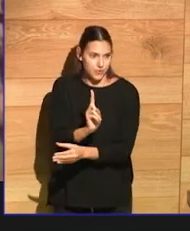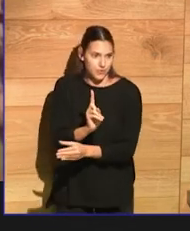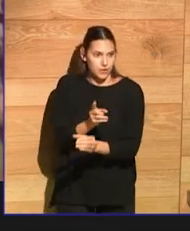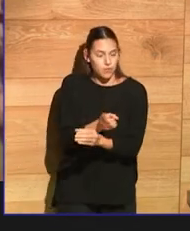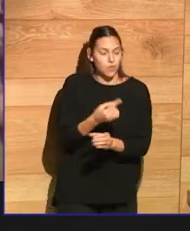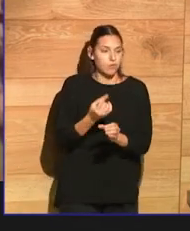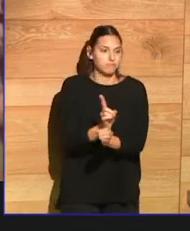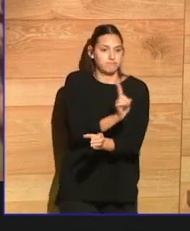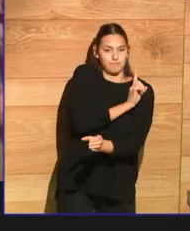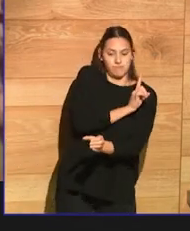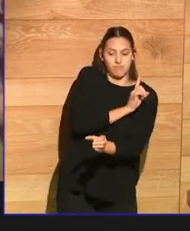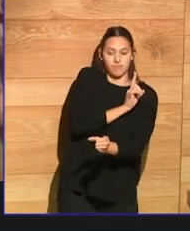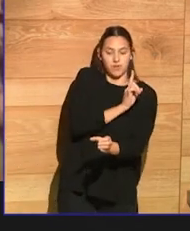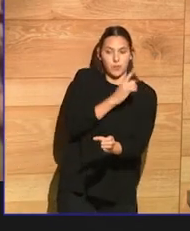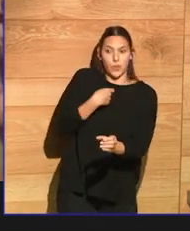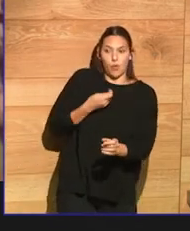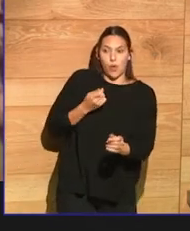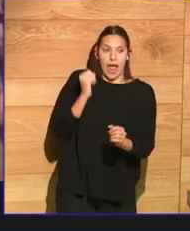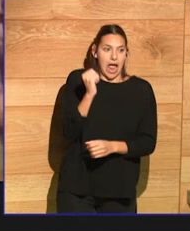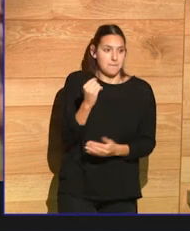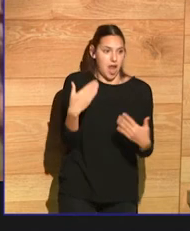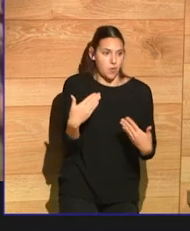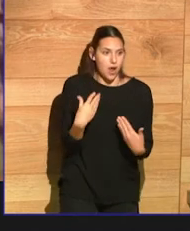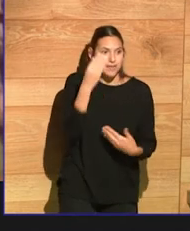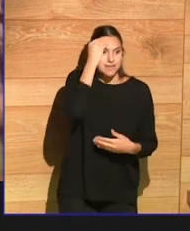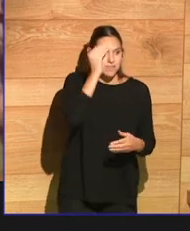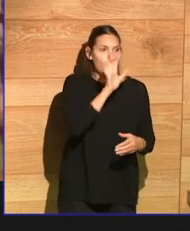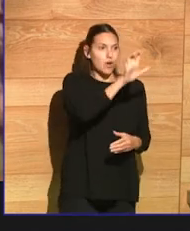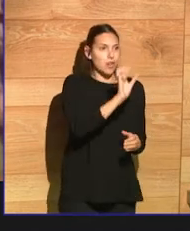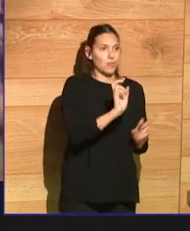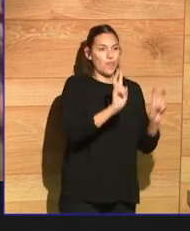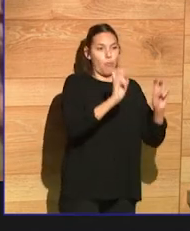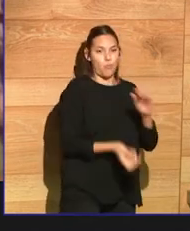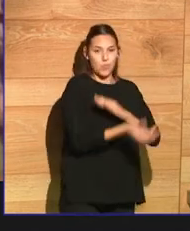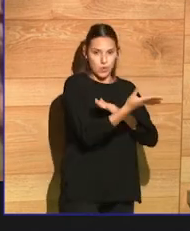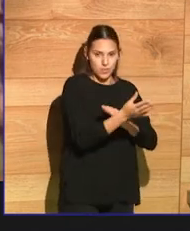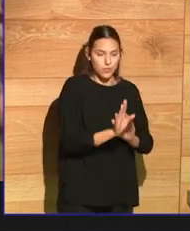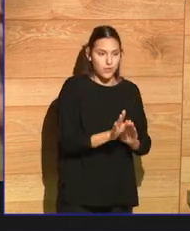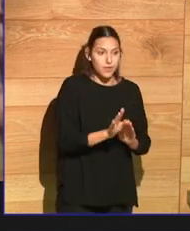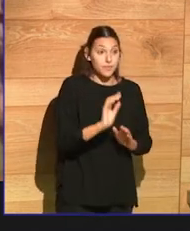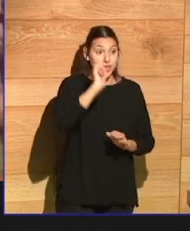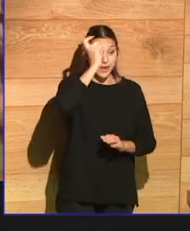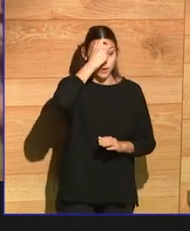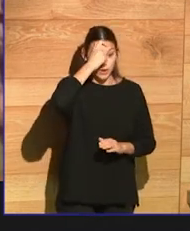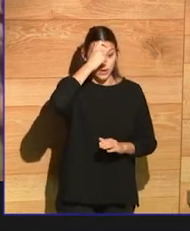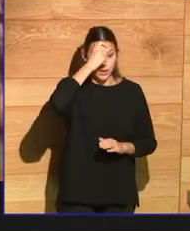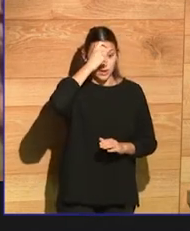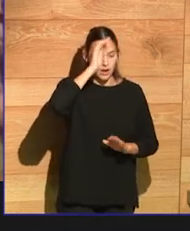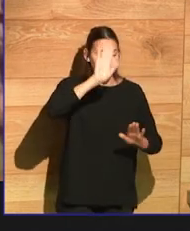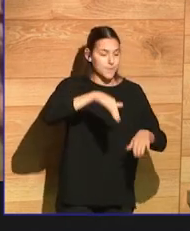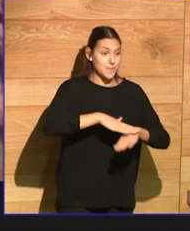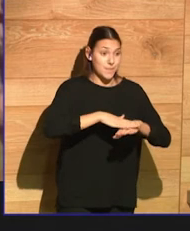nation. And that ultimately, when she is pulled into one of the new